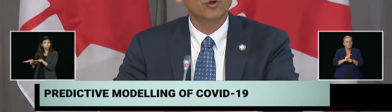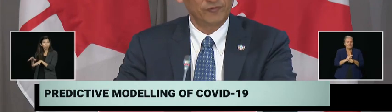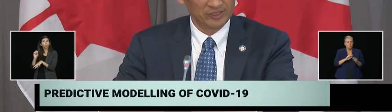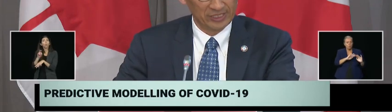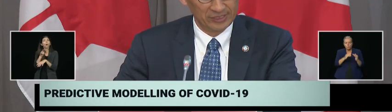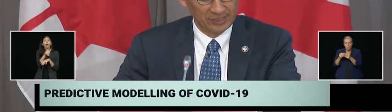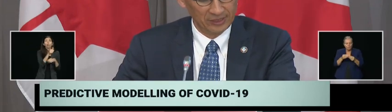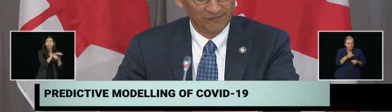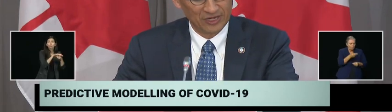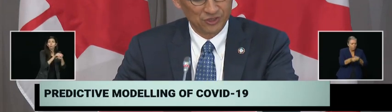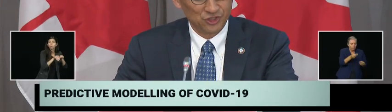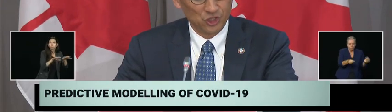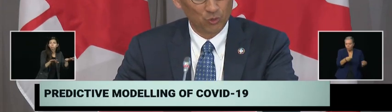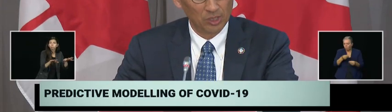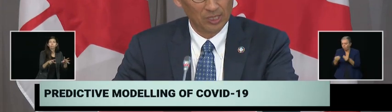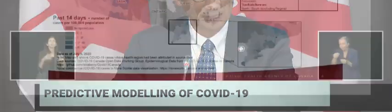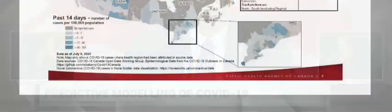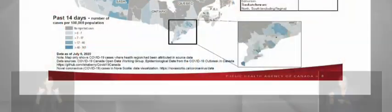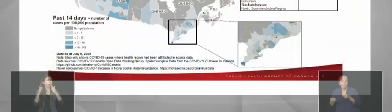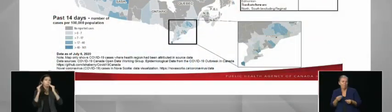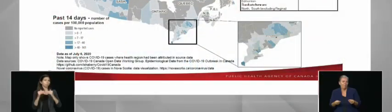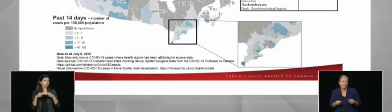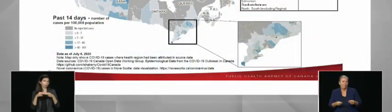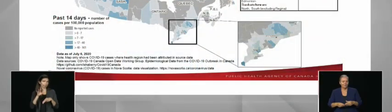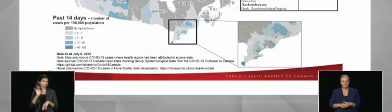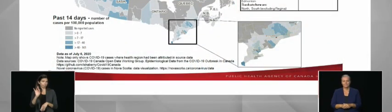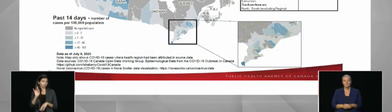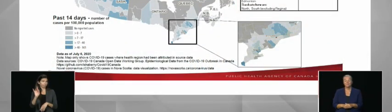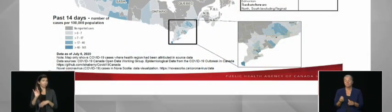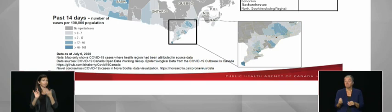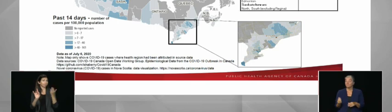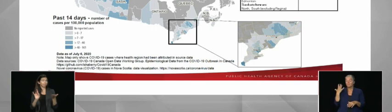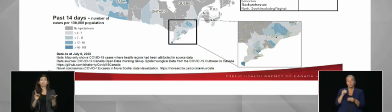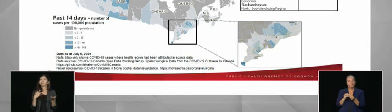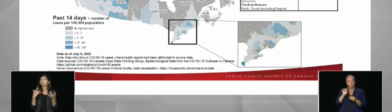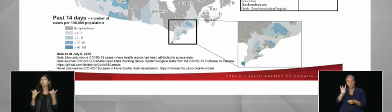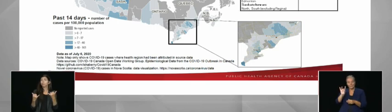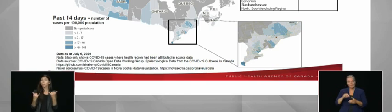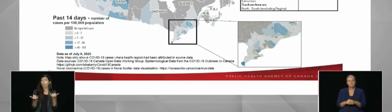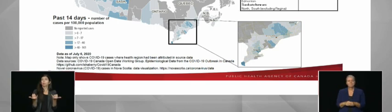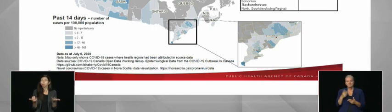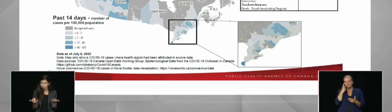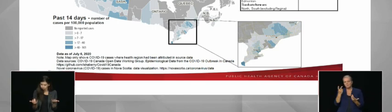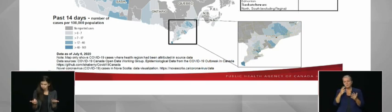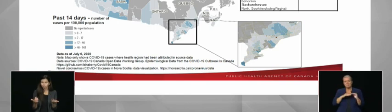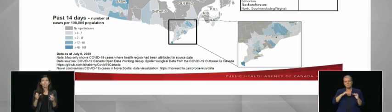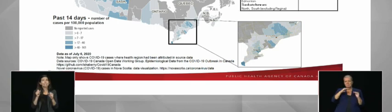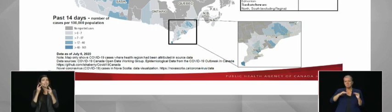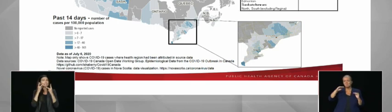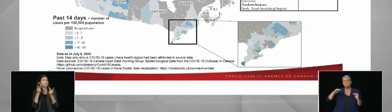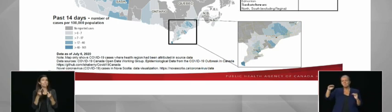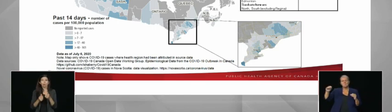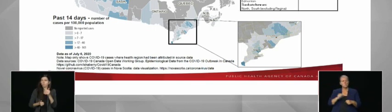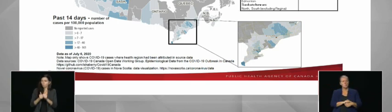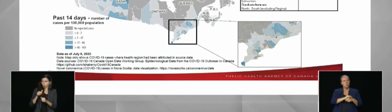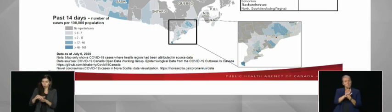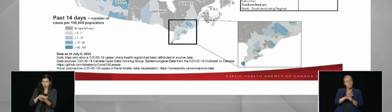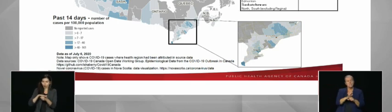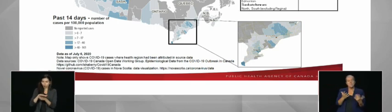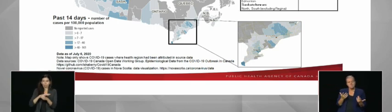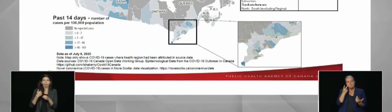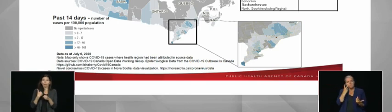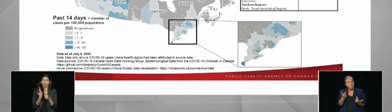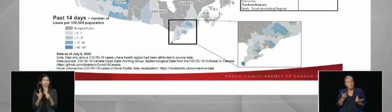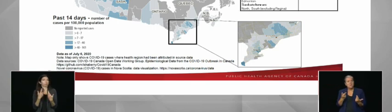patterns of COVID-19 infections show limited to no transmission in most areas of the country. The efforts and commitments shown by